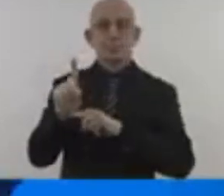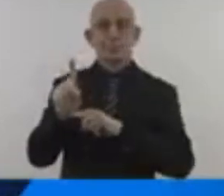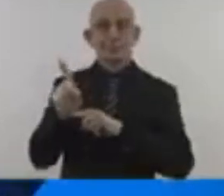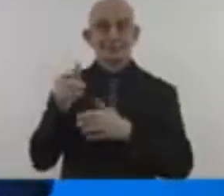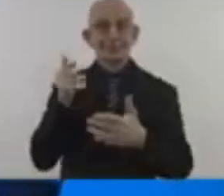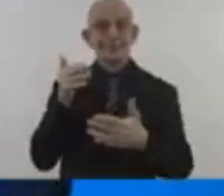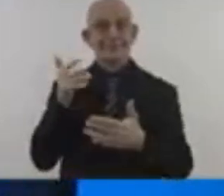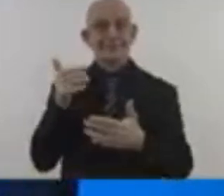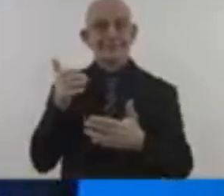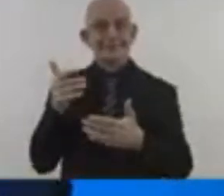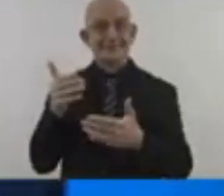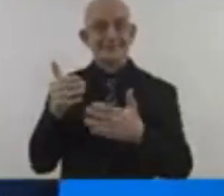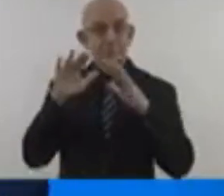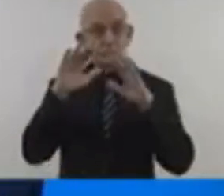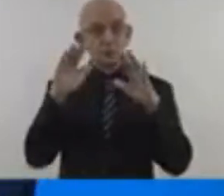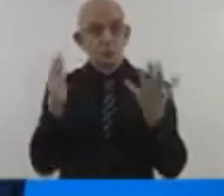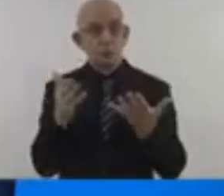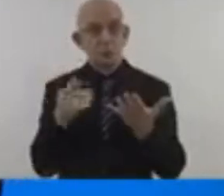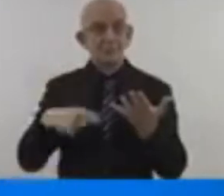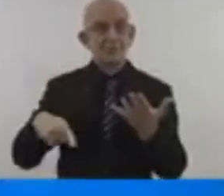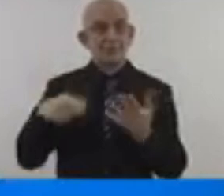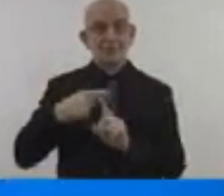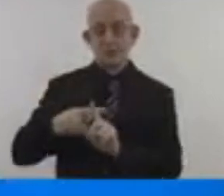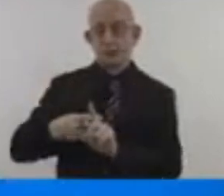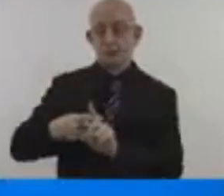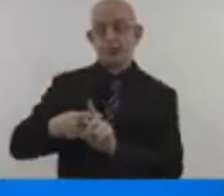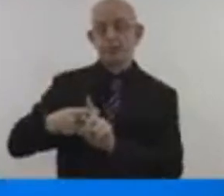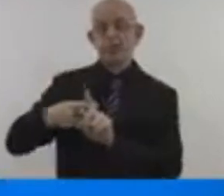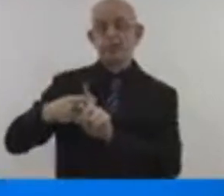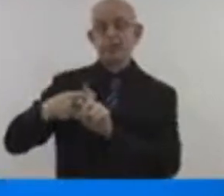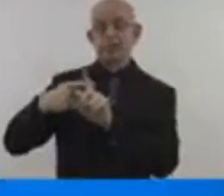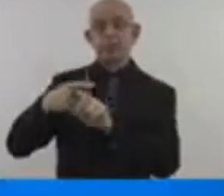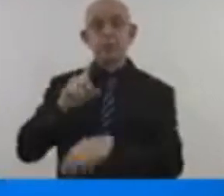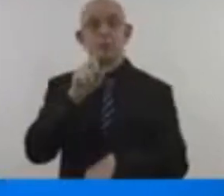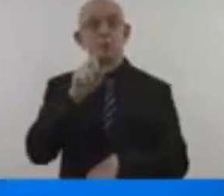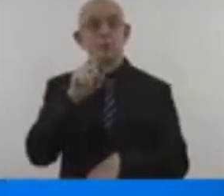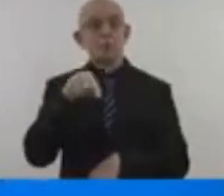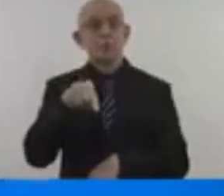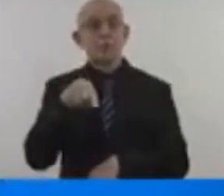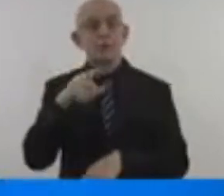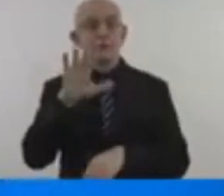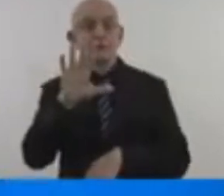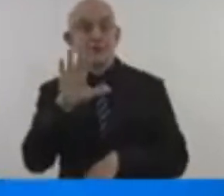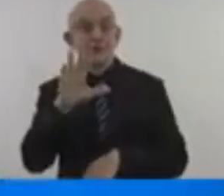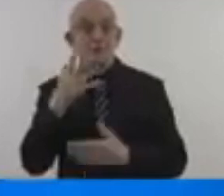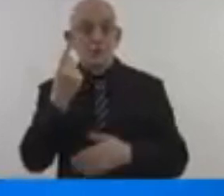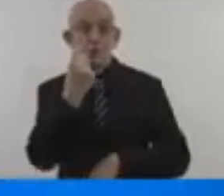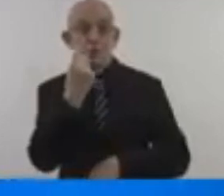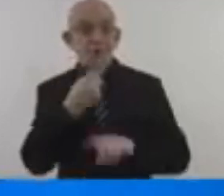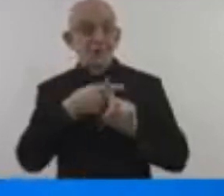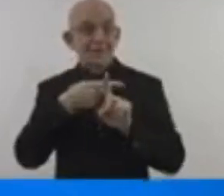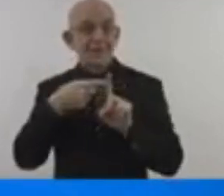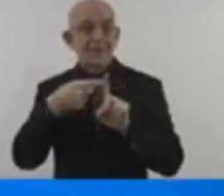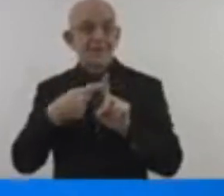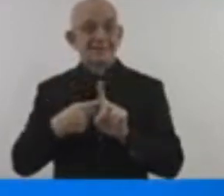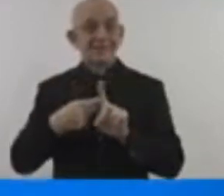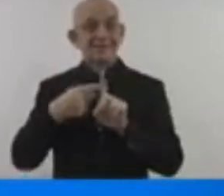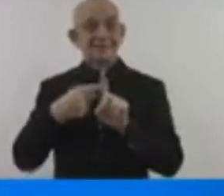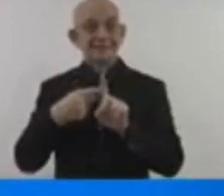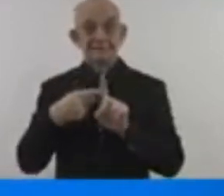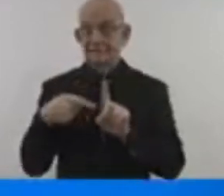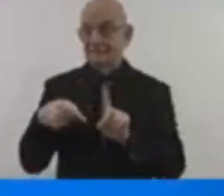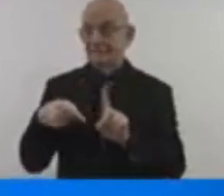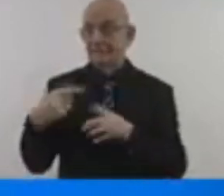not on our side. Exhibit A, 2024. With the hottest